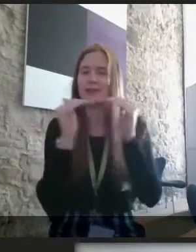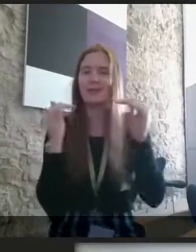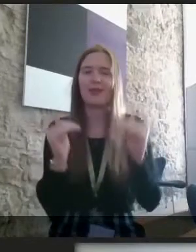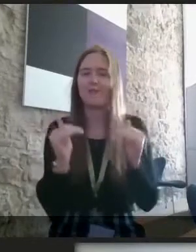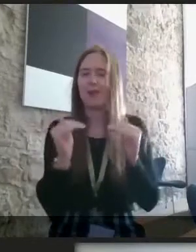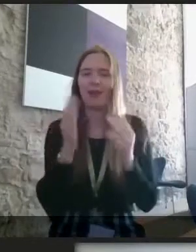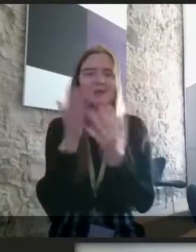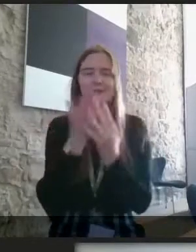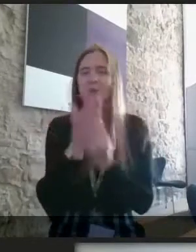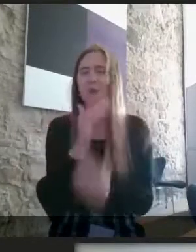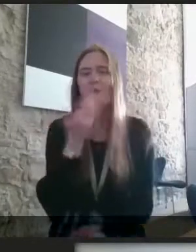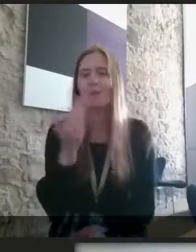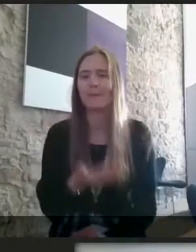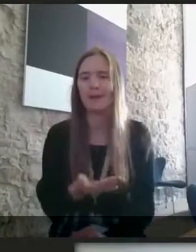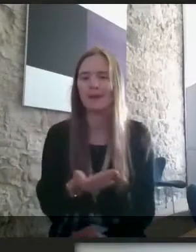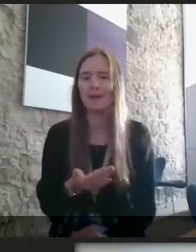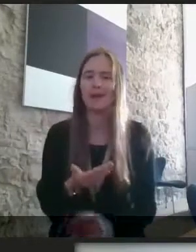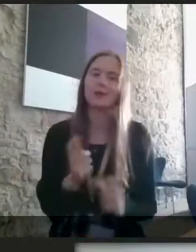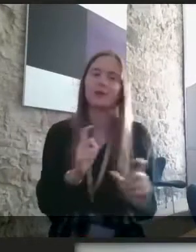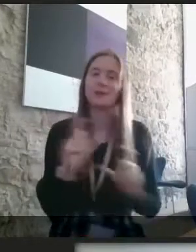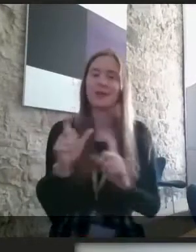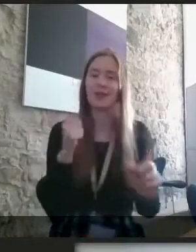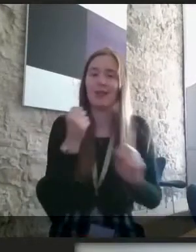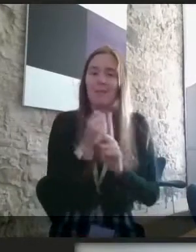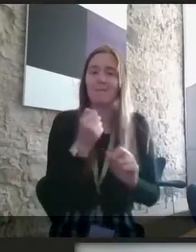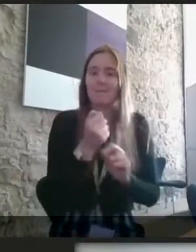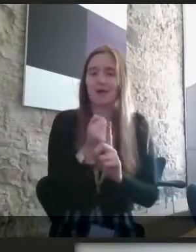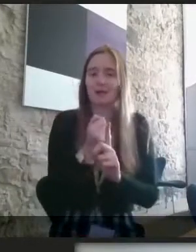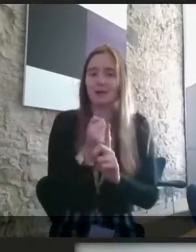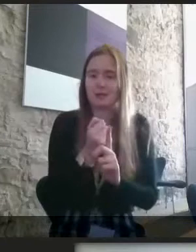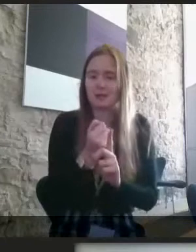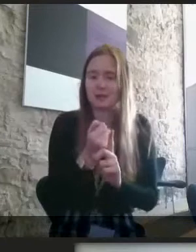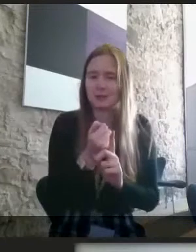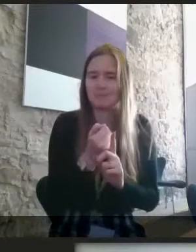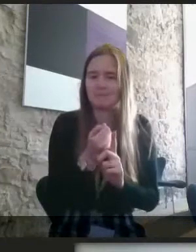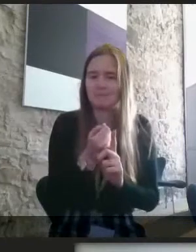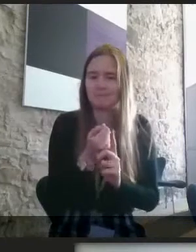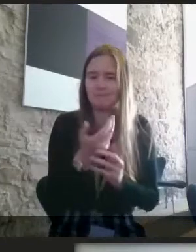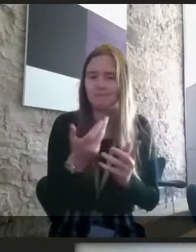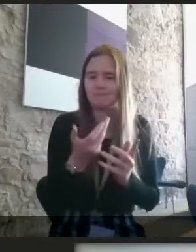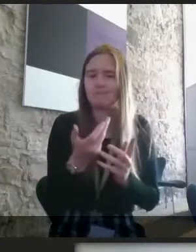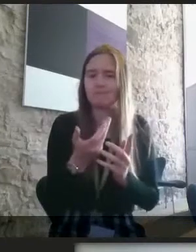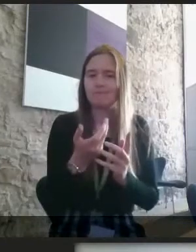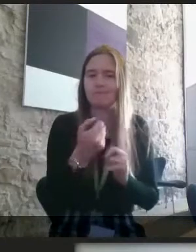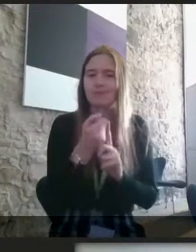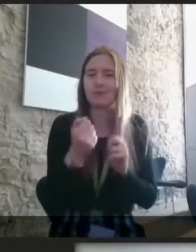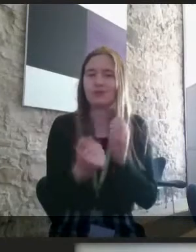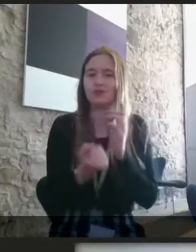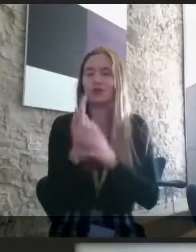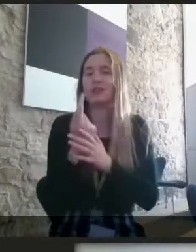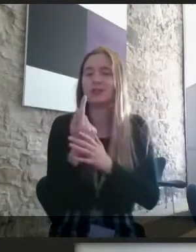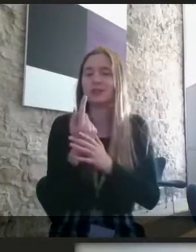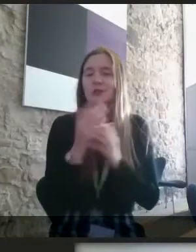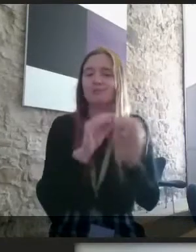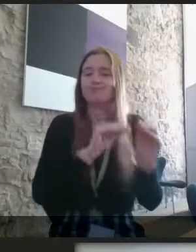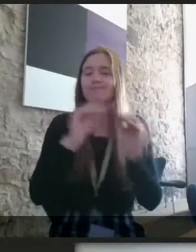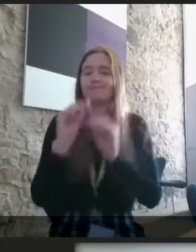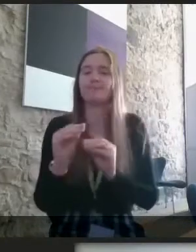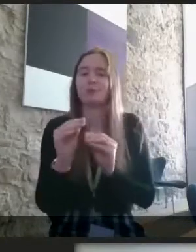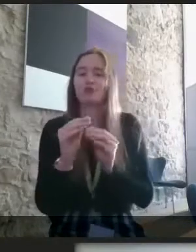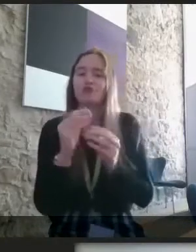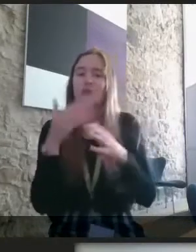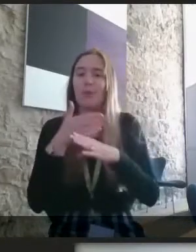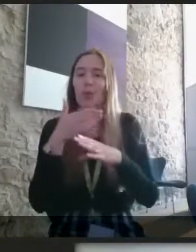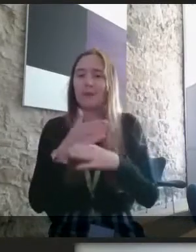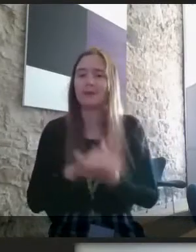and so that's also impacting um uh the the chances to move on to employment um we've got